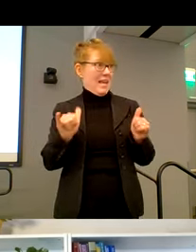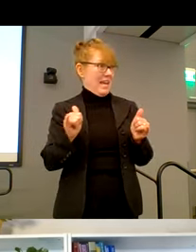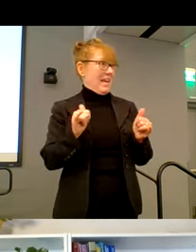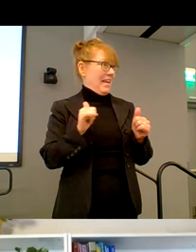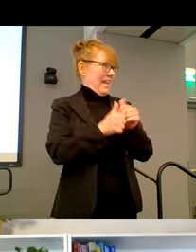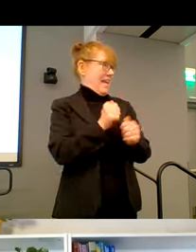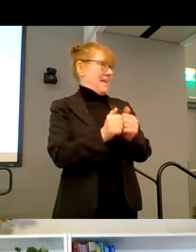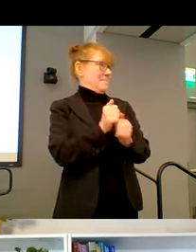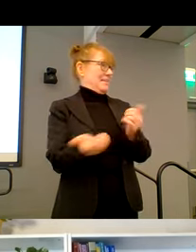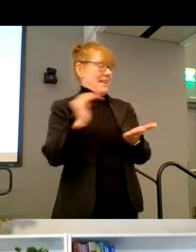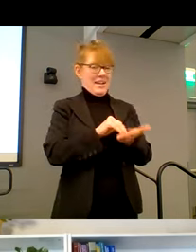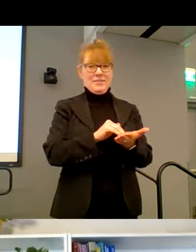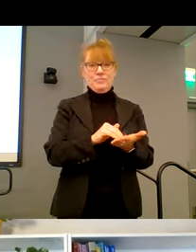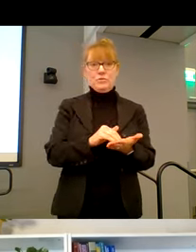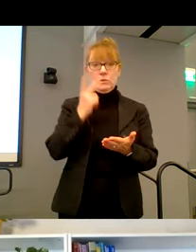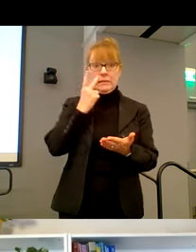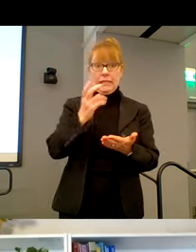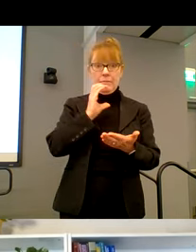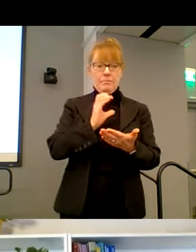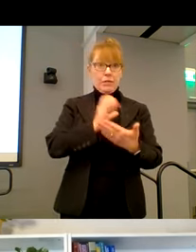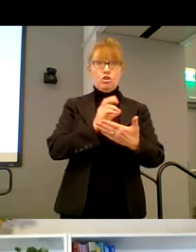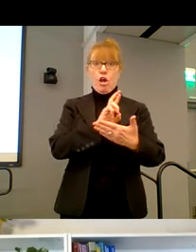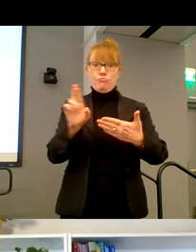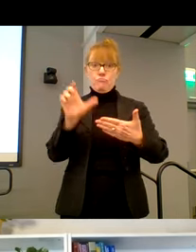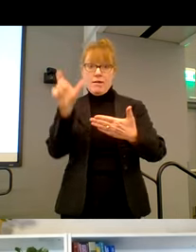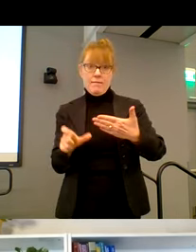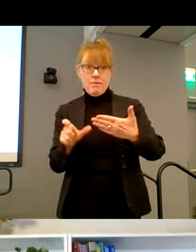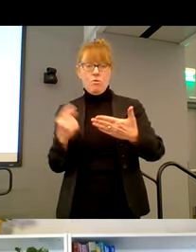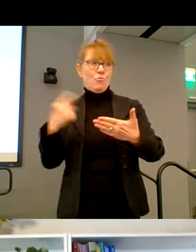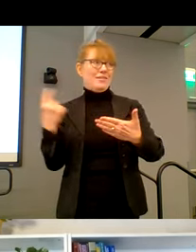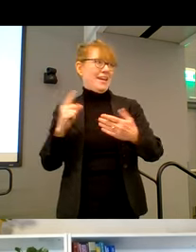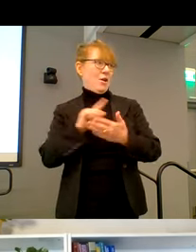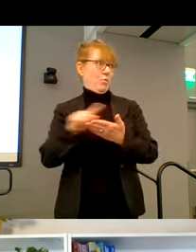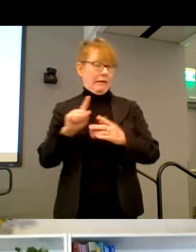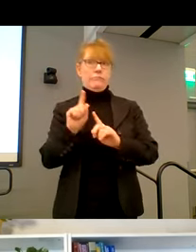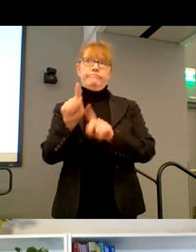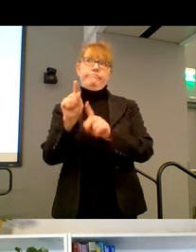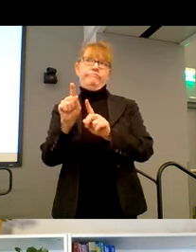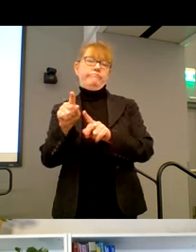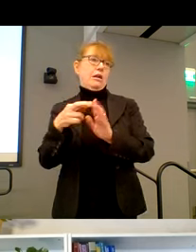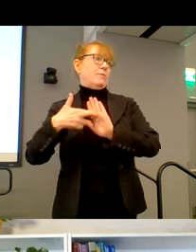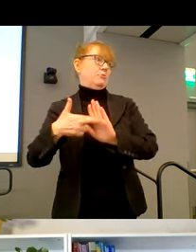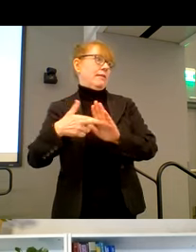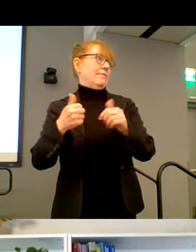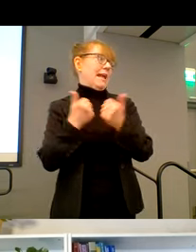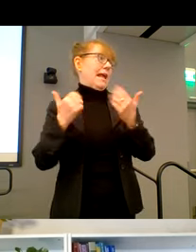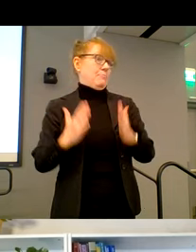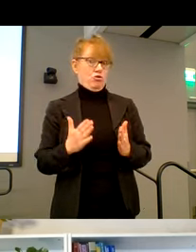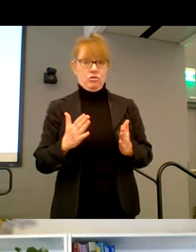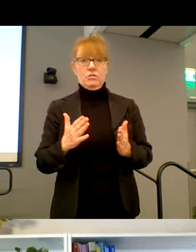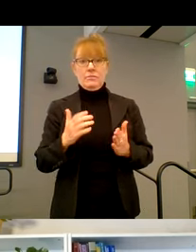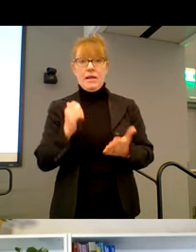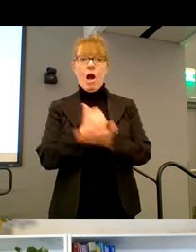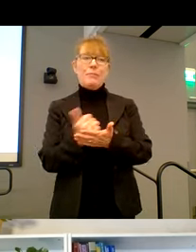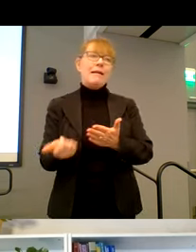picture on the right, uh, Aaron Price, who goes there one day a week, um, as a representative of Able Gamers, um, is helping another person in the